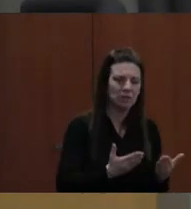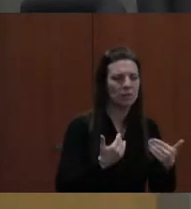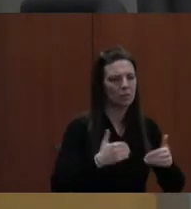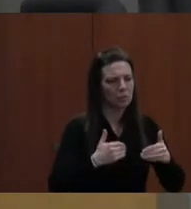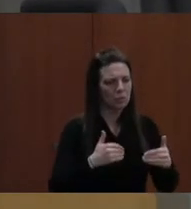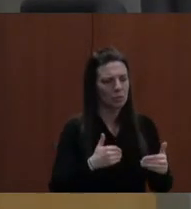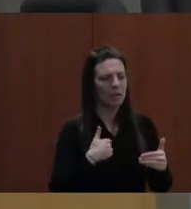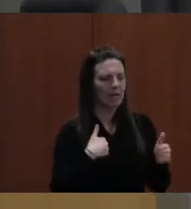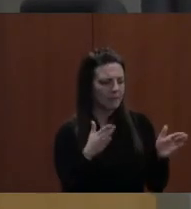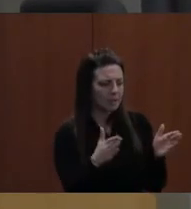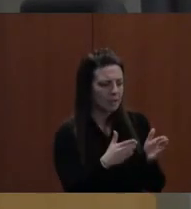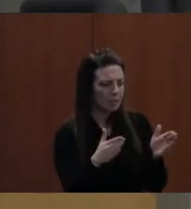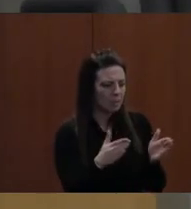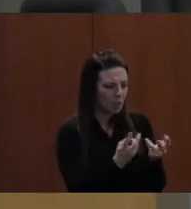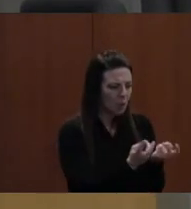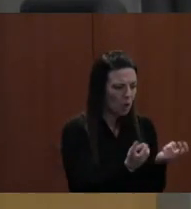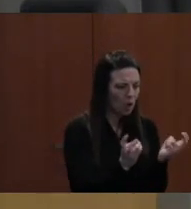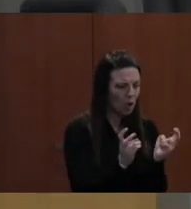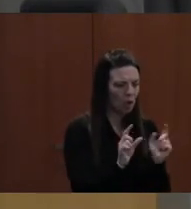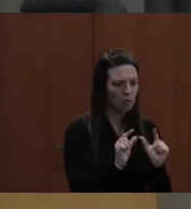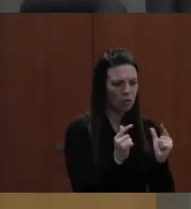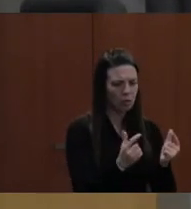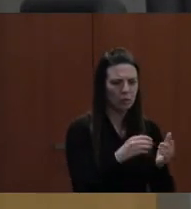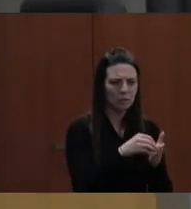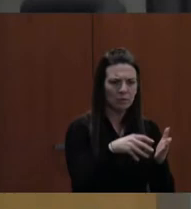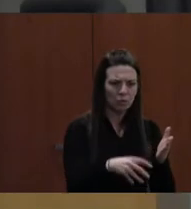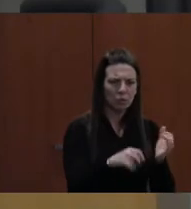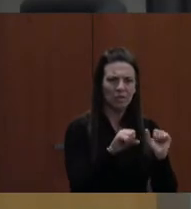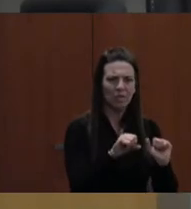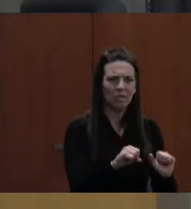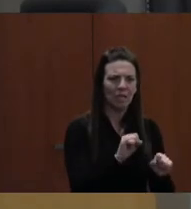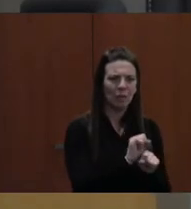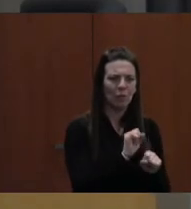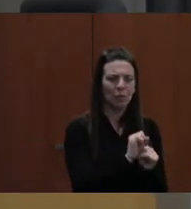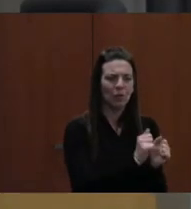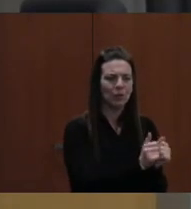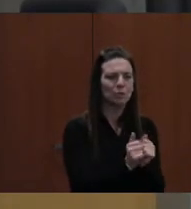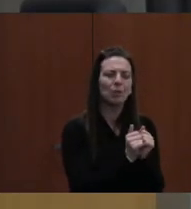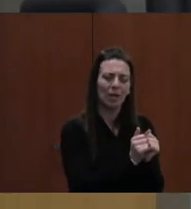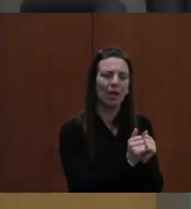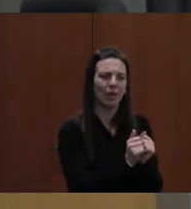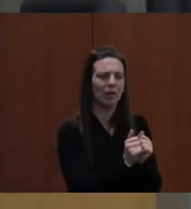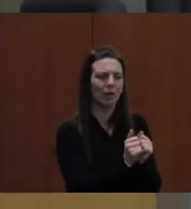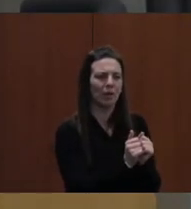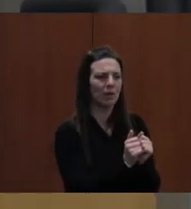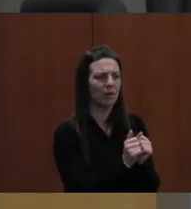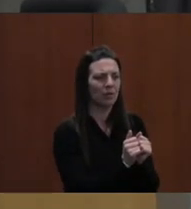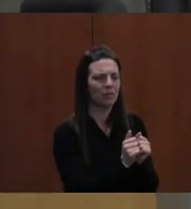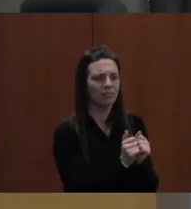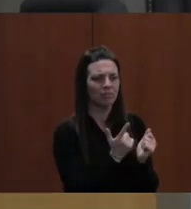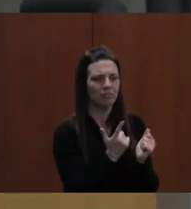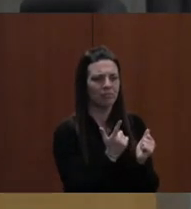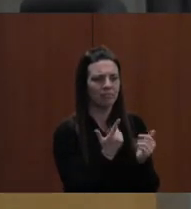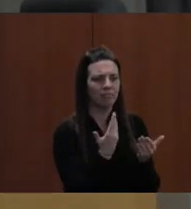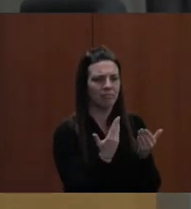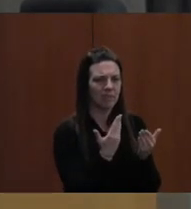students that can work together on different needs and